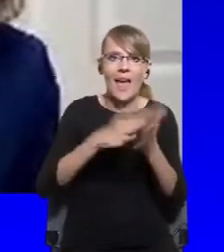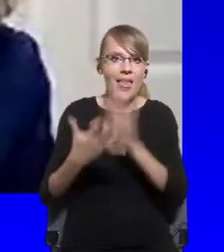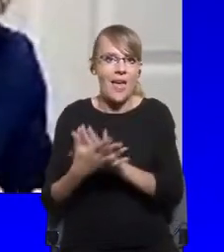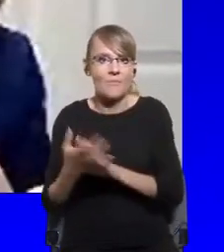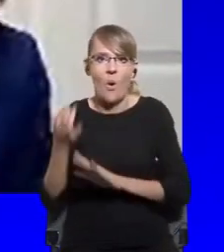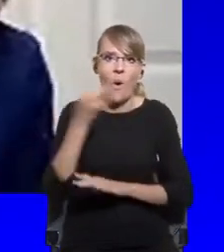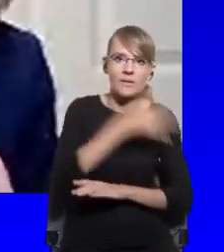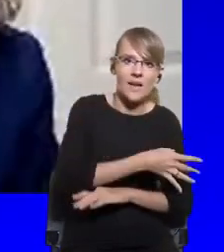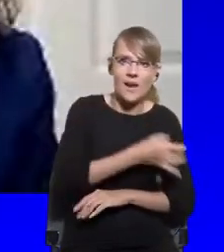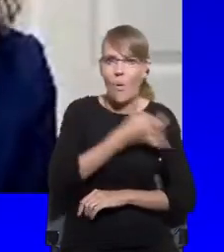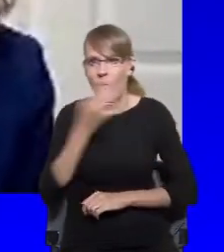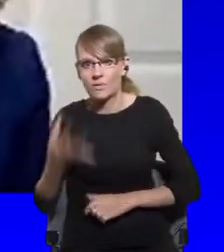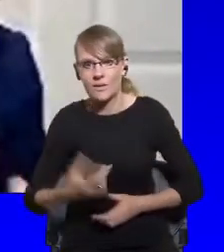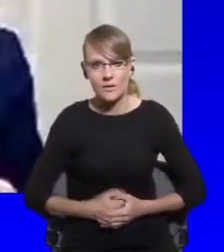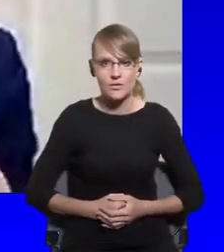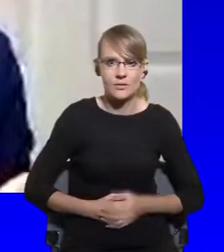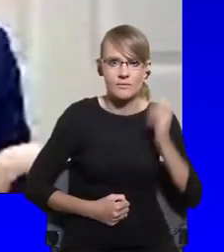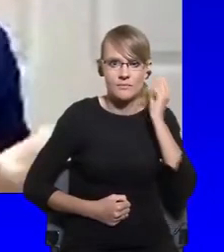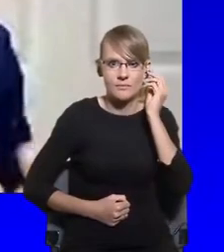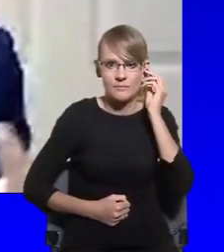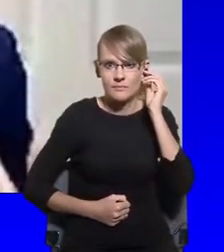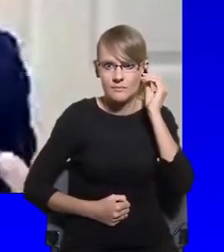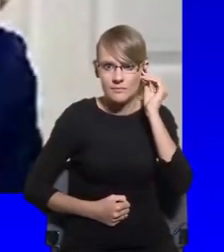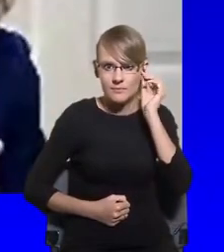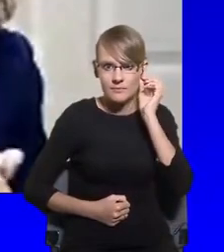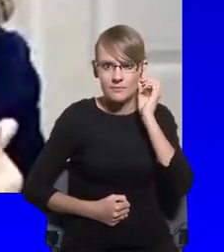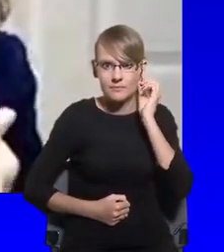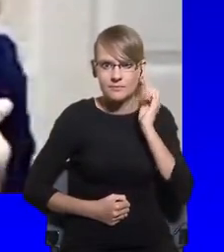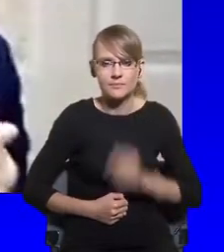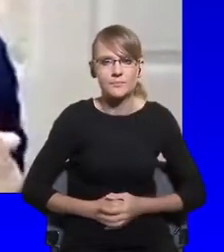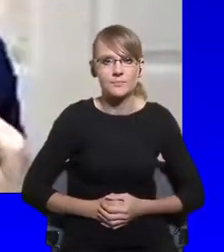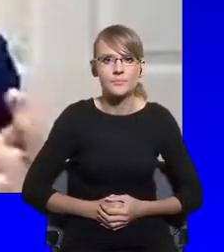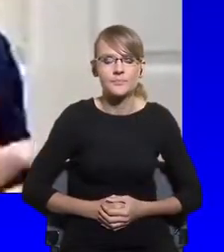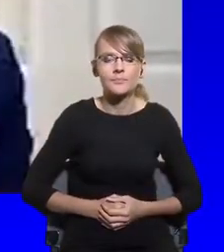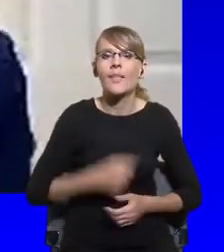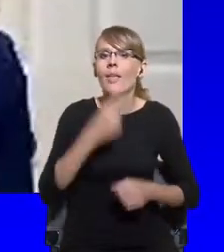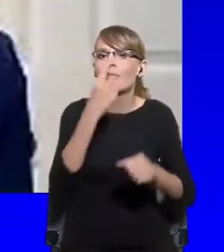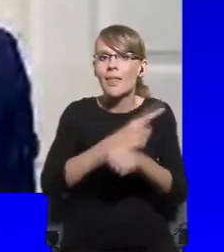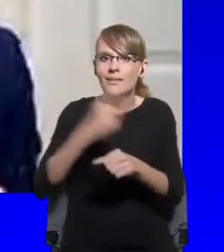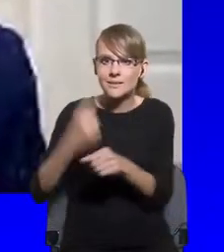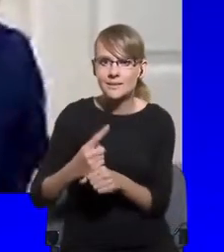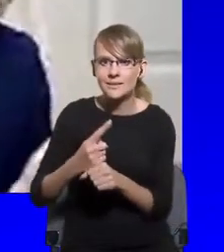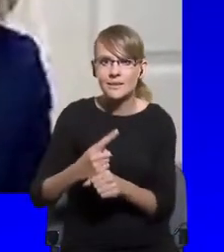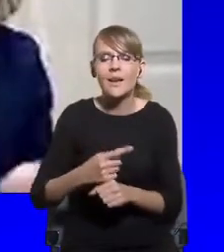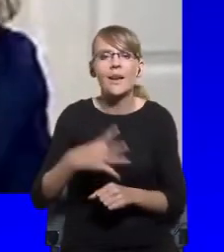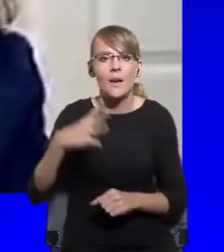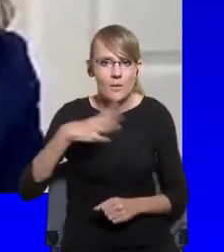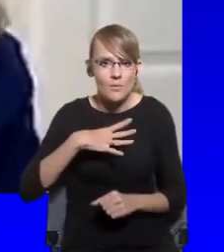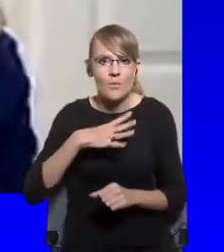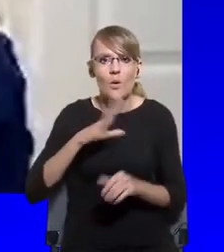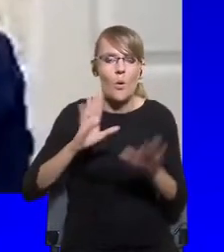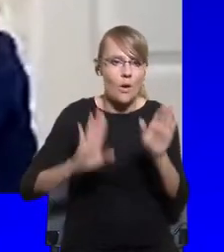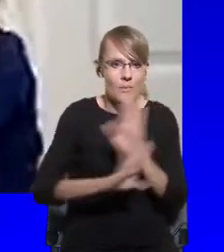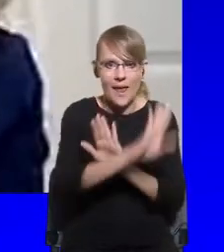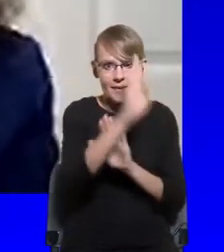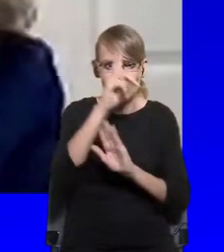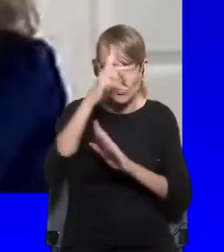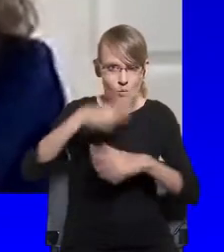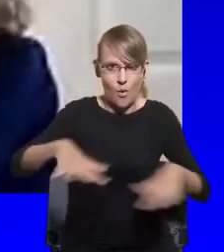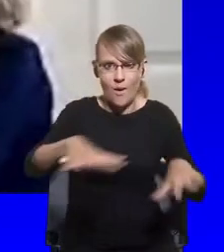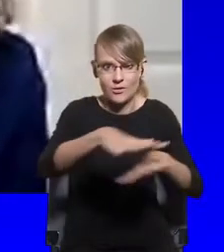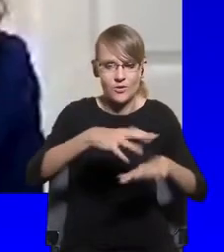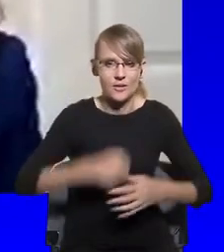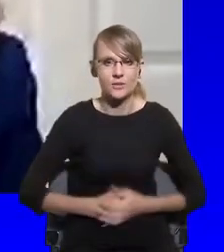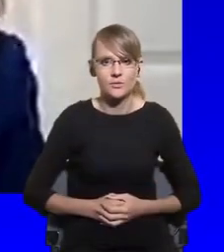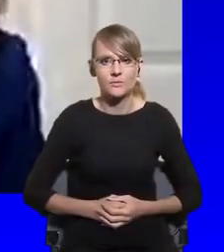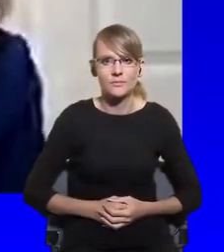to the public, even the most strictest decision as not walking out of your home were presented